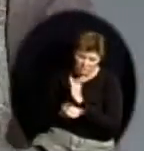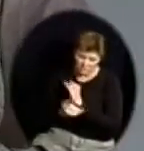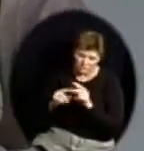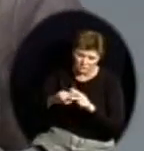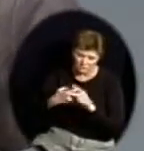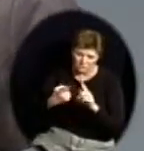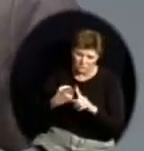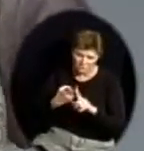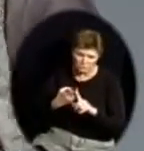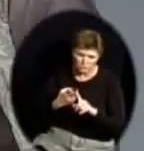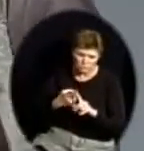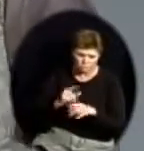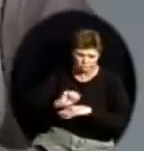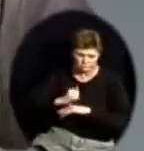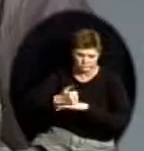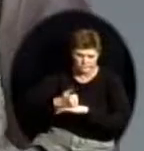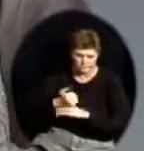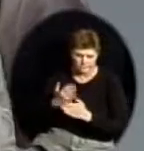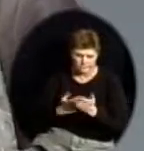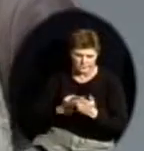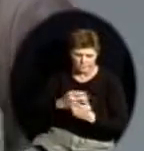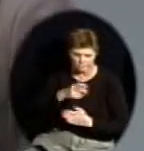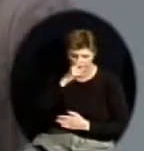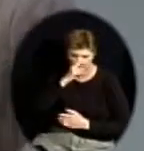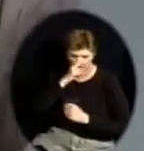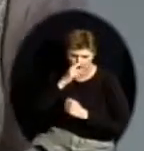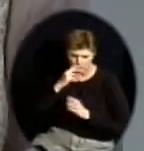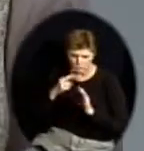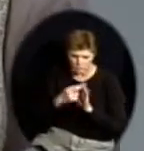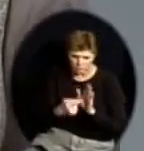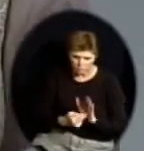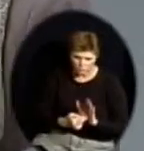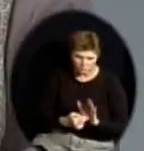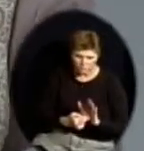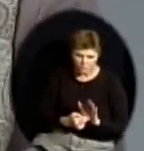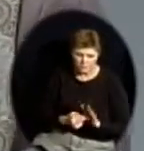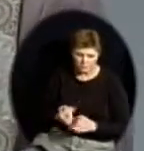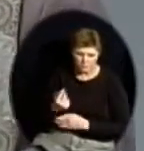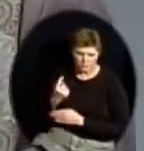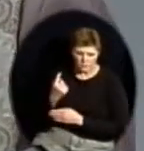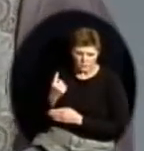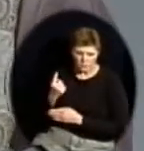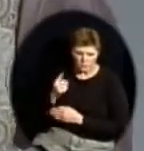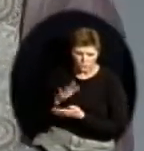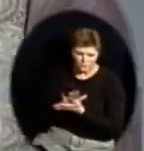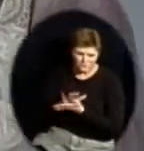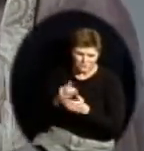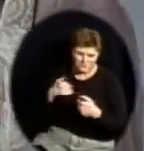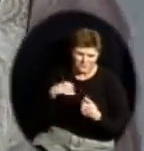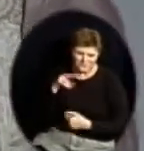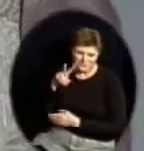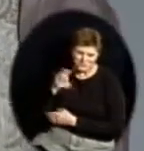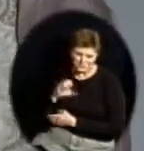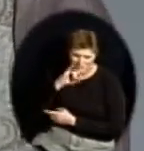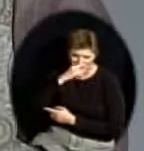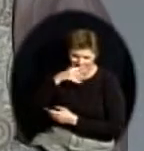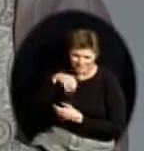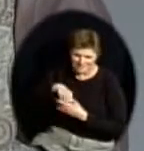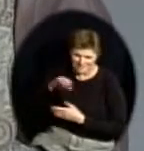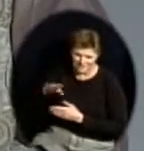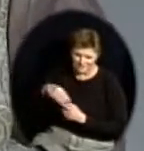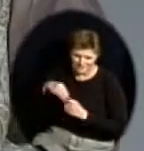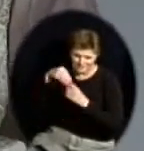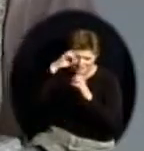were pretty wild variations initially in some of these plans. For one state had 200 in their special education subgroup. I think that we would like to have updated